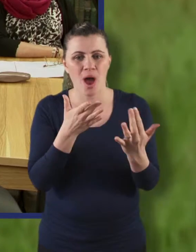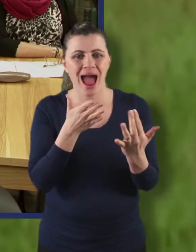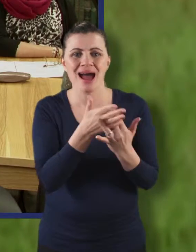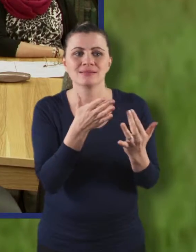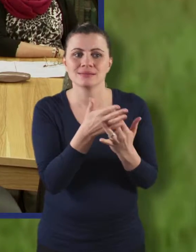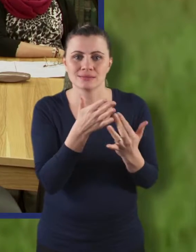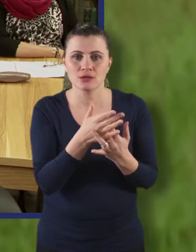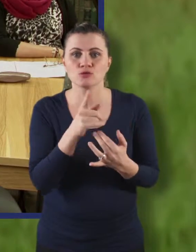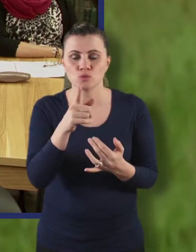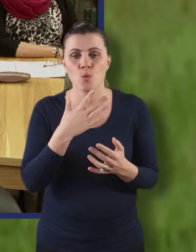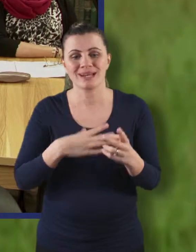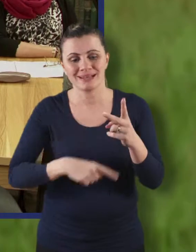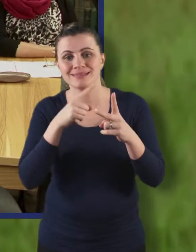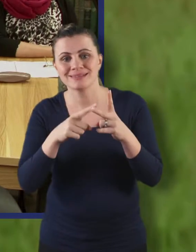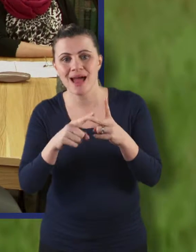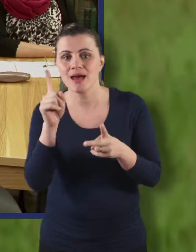as well.